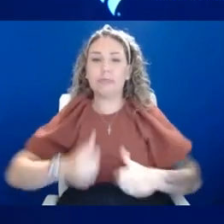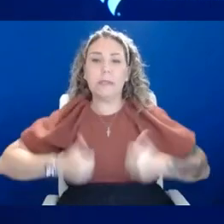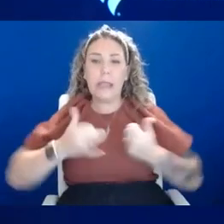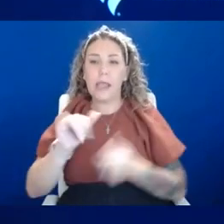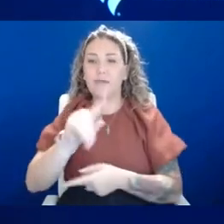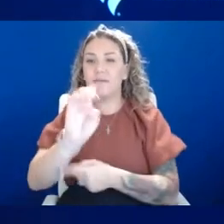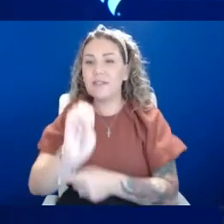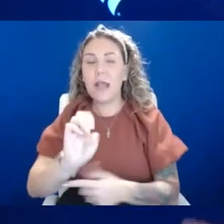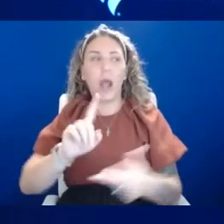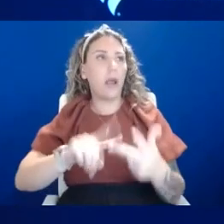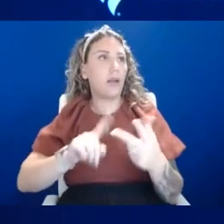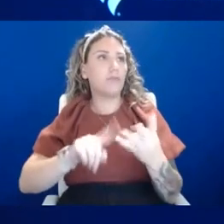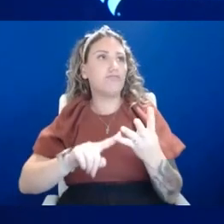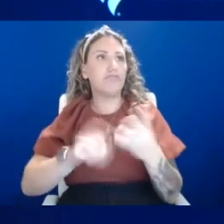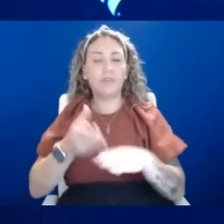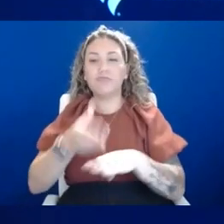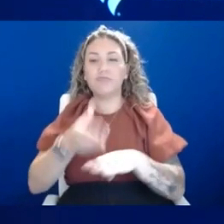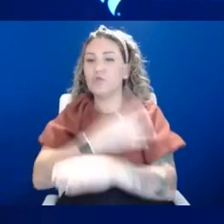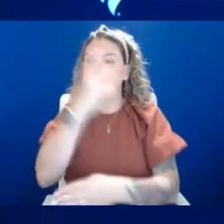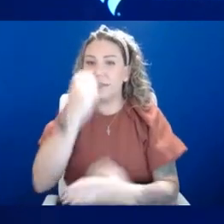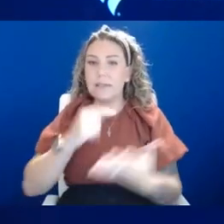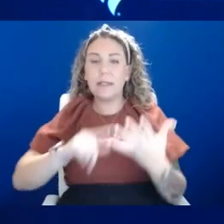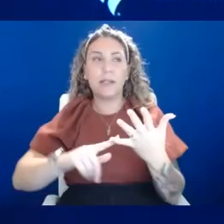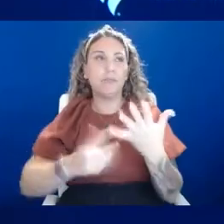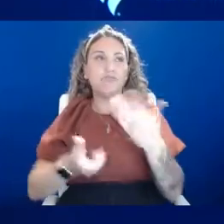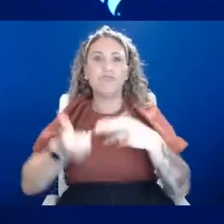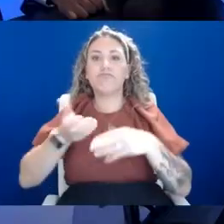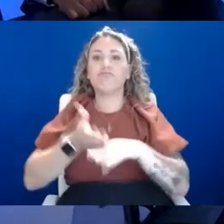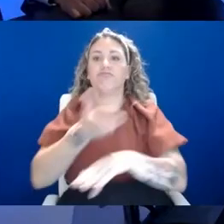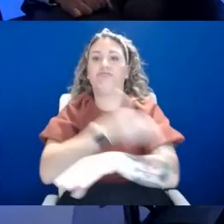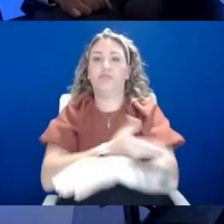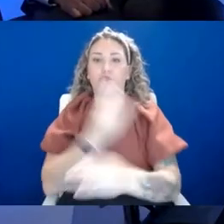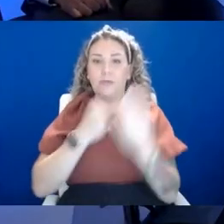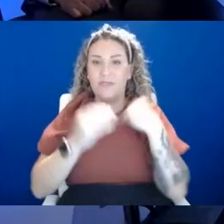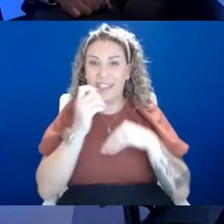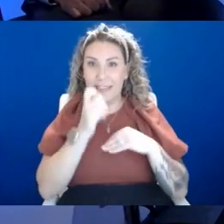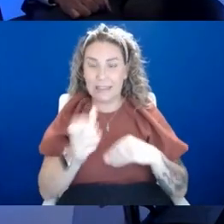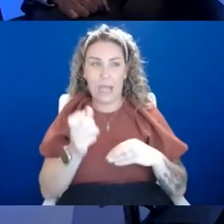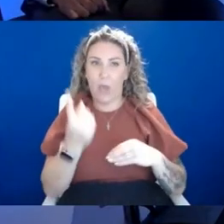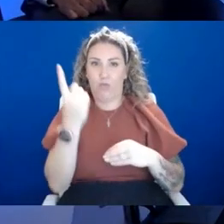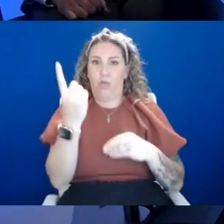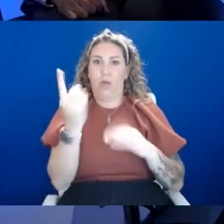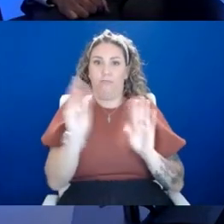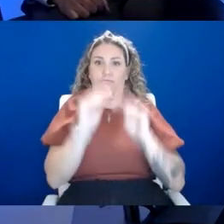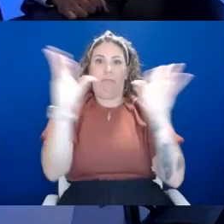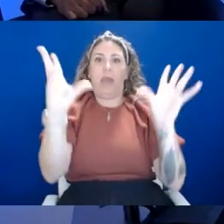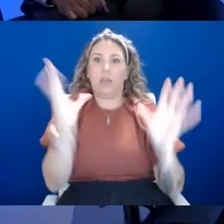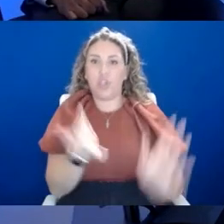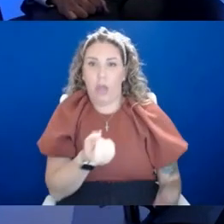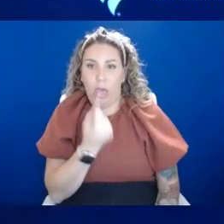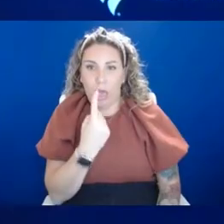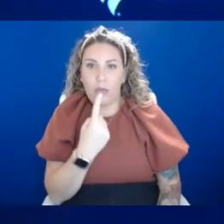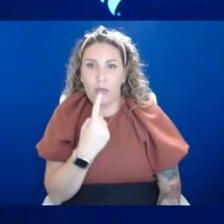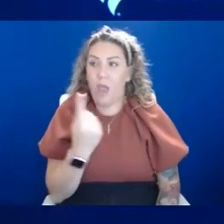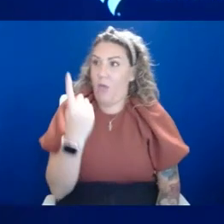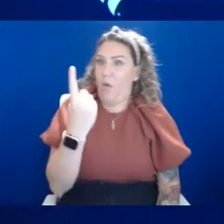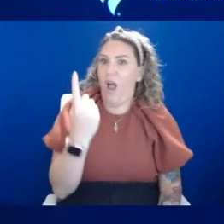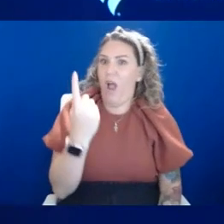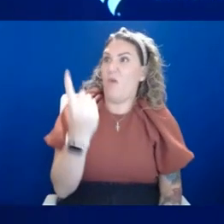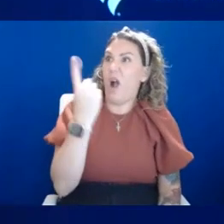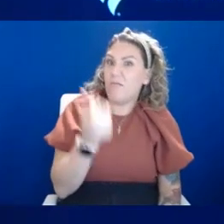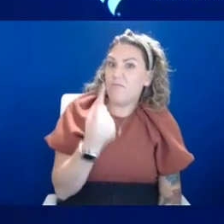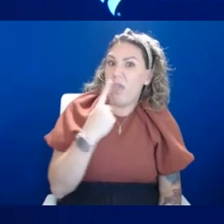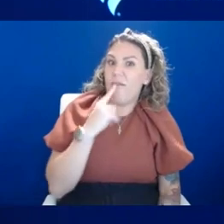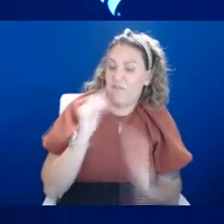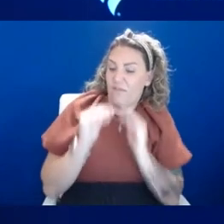more. Those are, it's kind of a holistic approach to mental health. Not a magic pill. That's exactly right. So everybody comes in and they always want a single pill to fix, you know, the depression or their